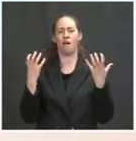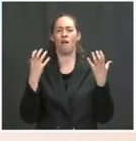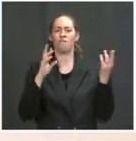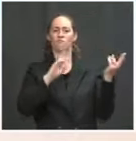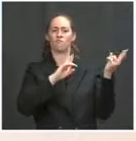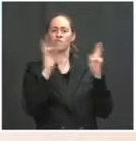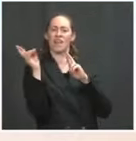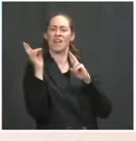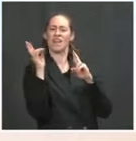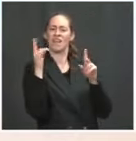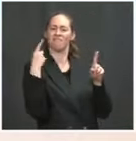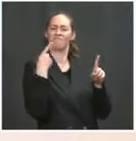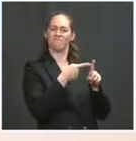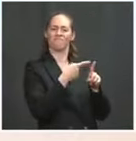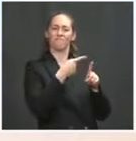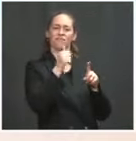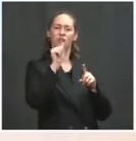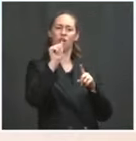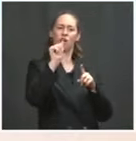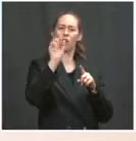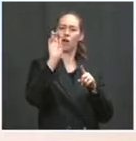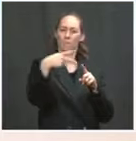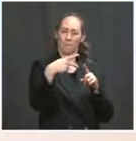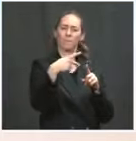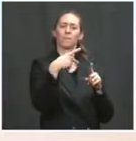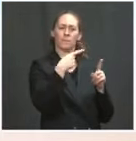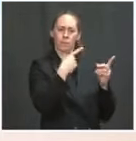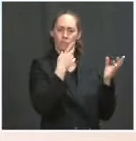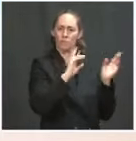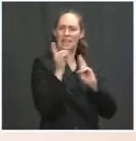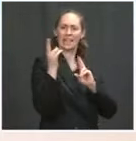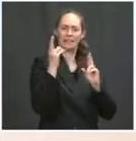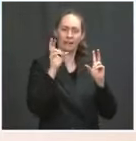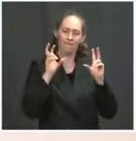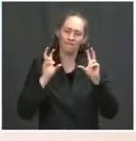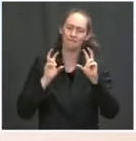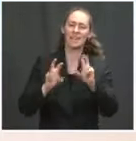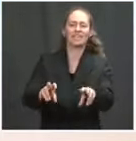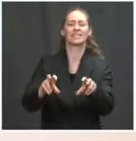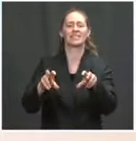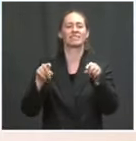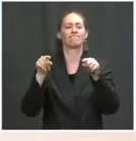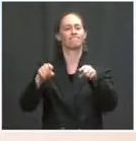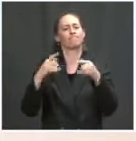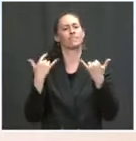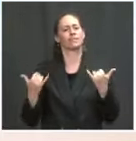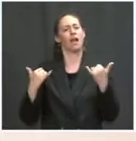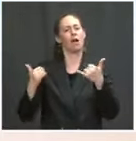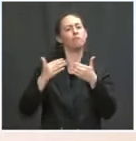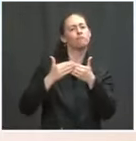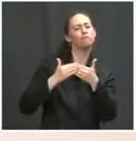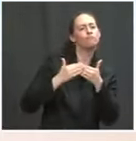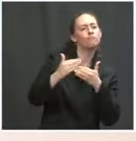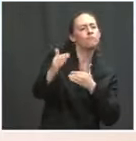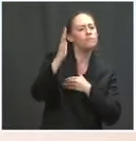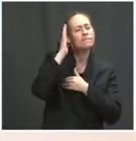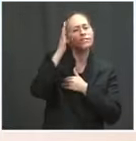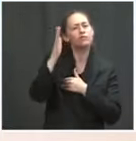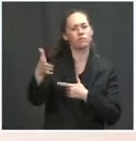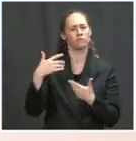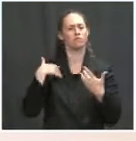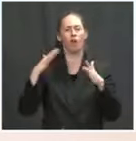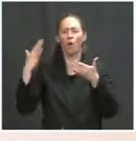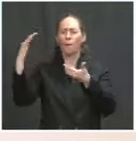In the meantime, we have worked with schools, understanding they're faced with a lot of uncertainty about the upcoming school year.